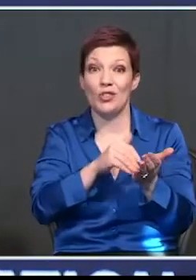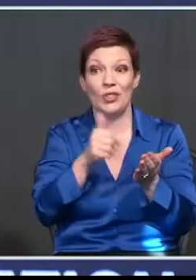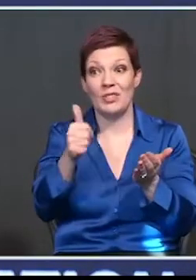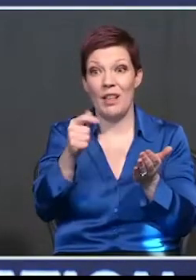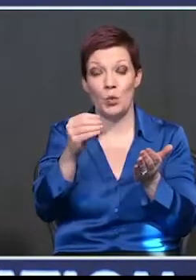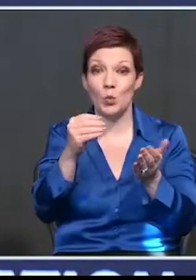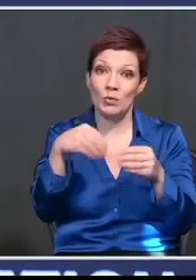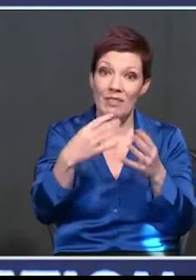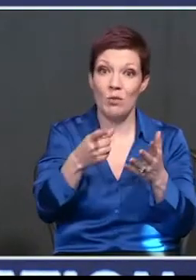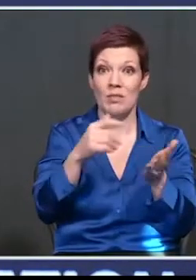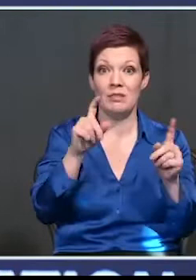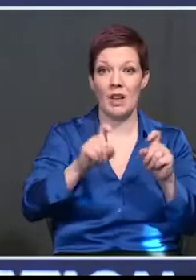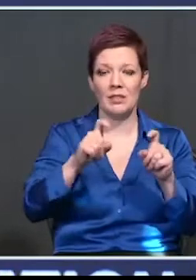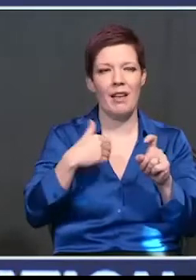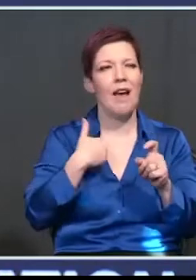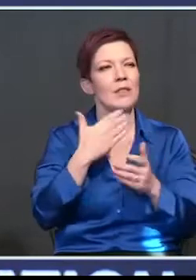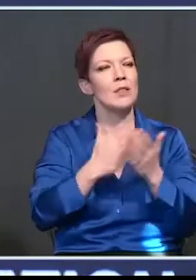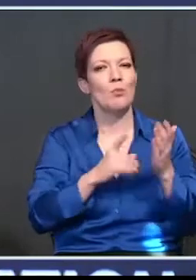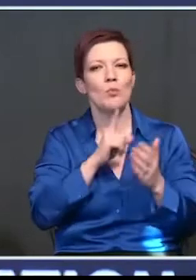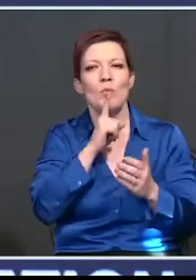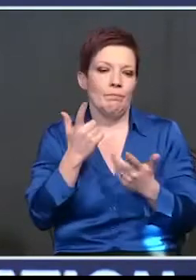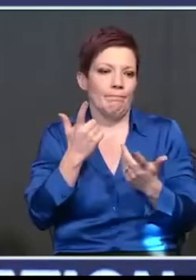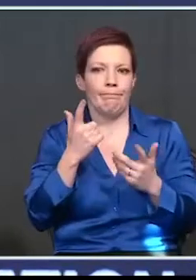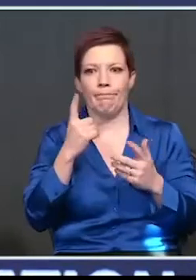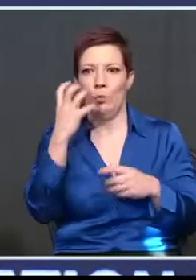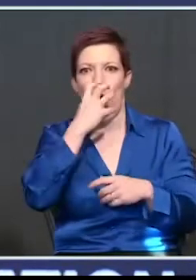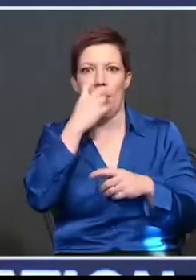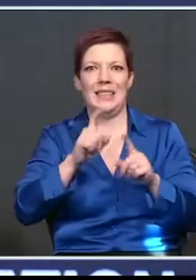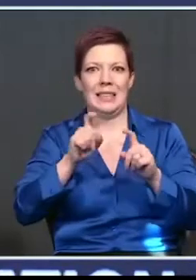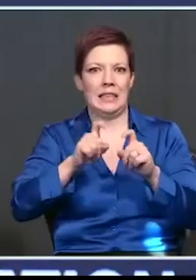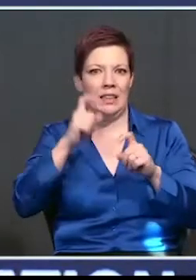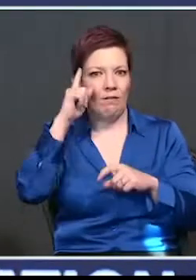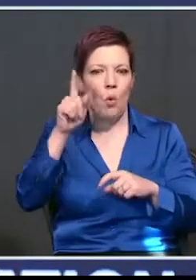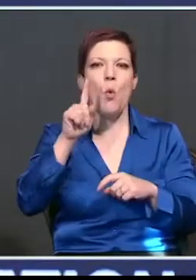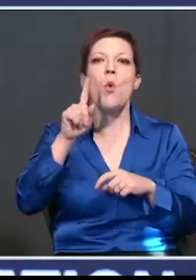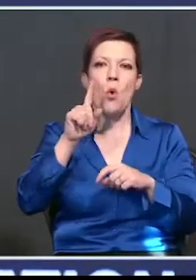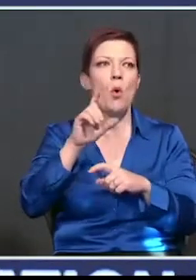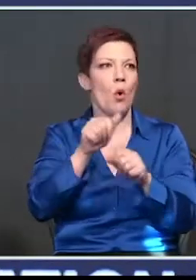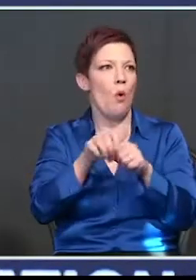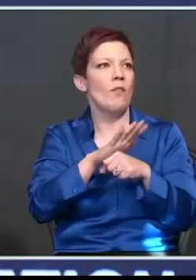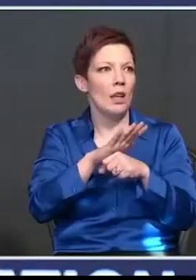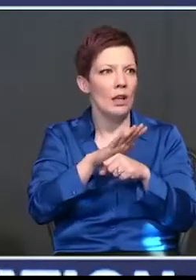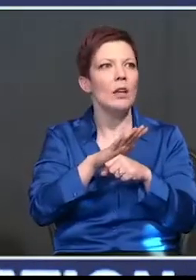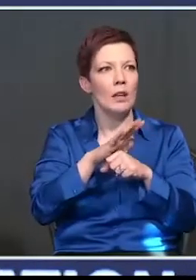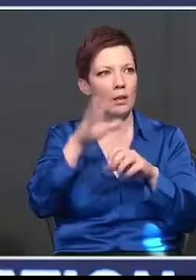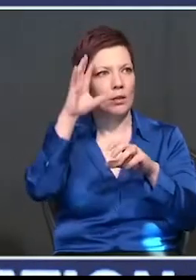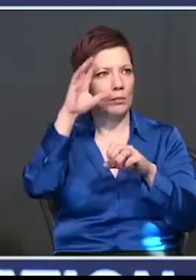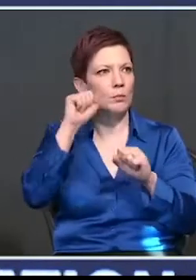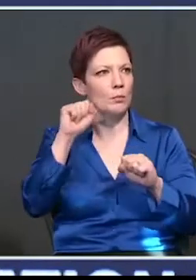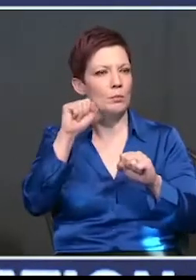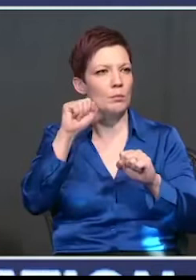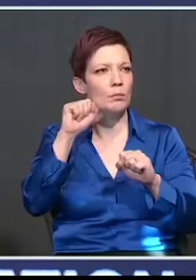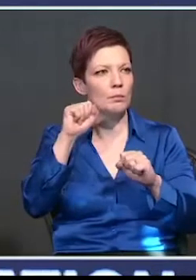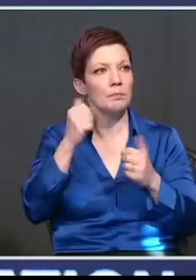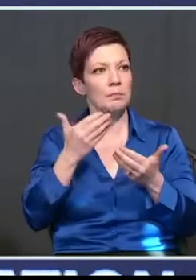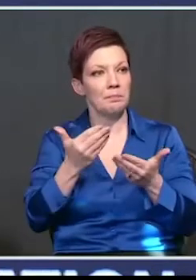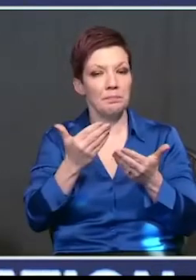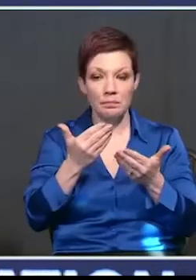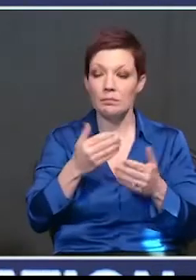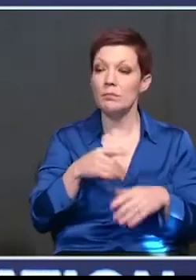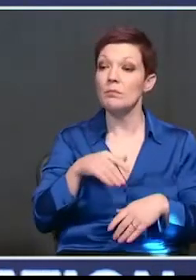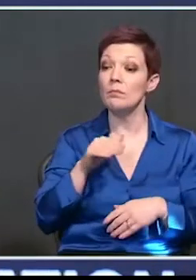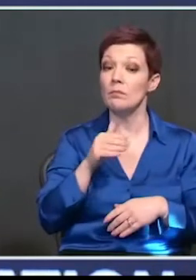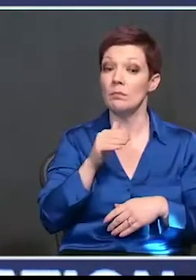So we have some incredible tests coming out in a very short period of time. Yeah, please. some of these scientific officials here in this room have